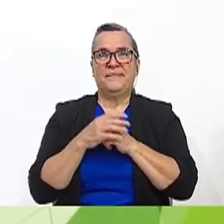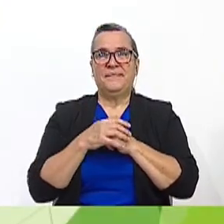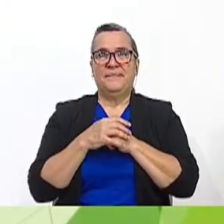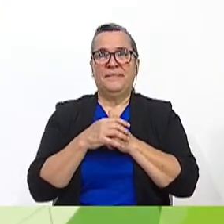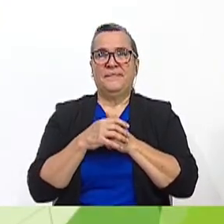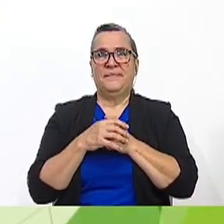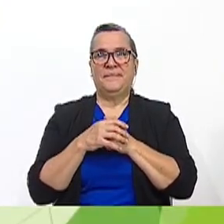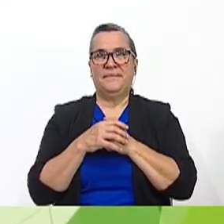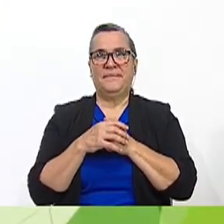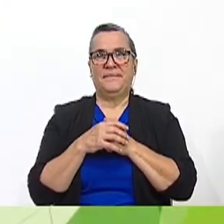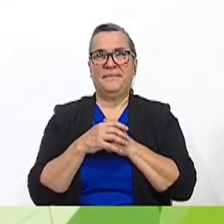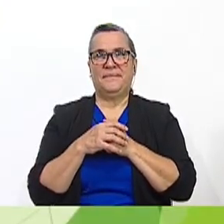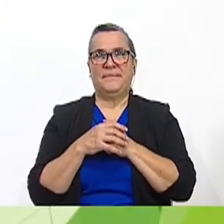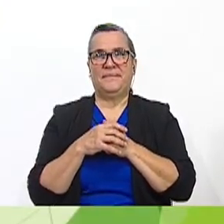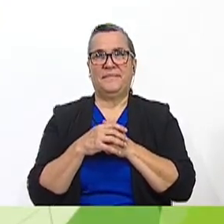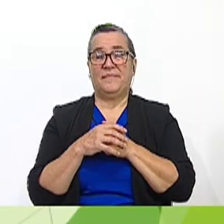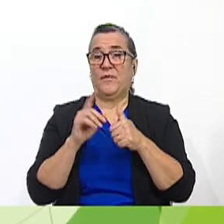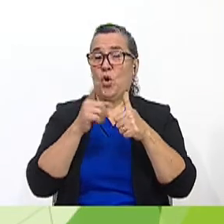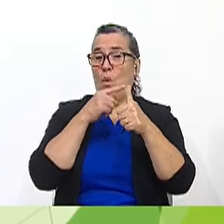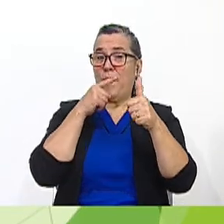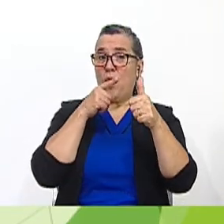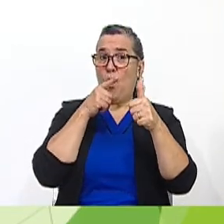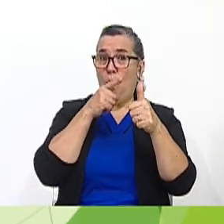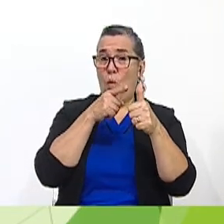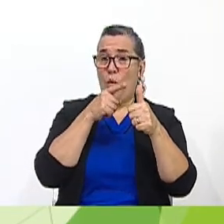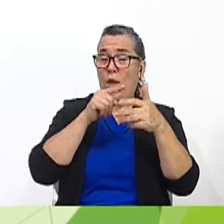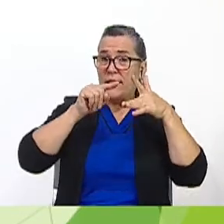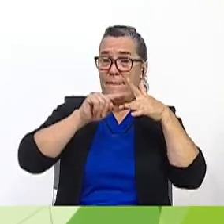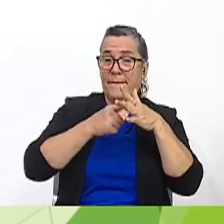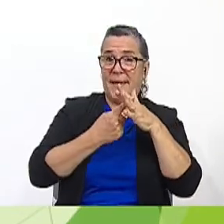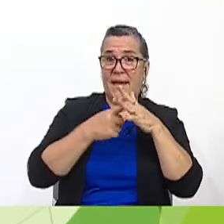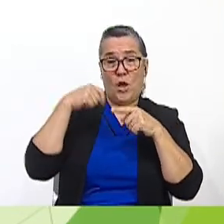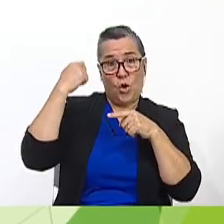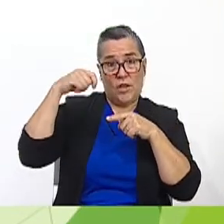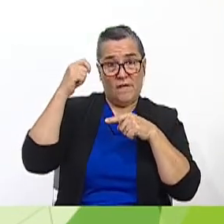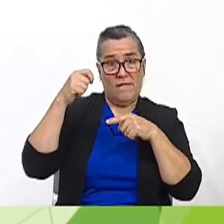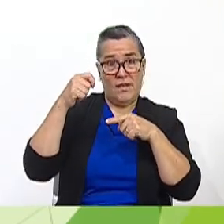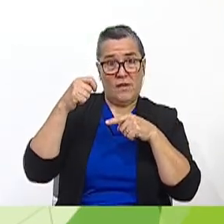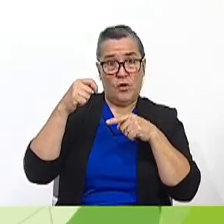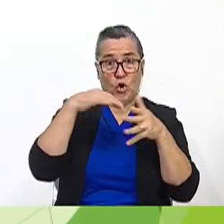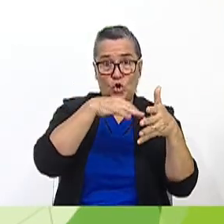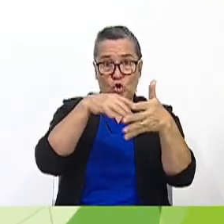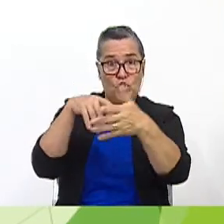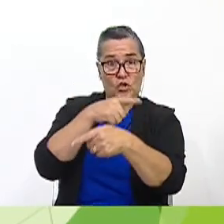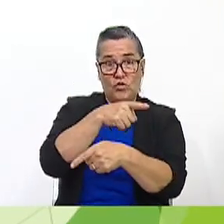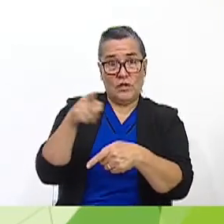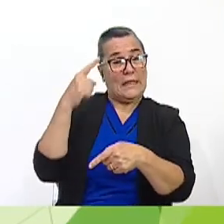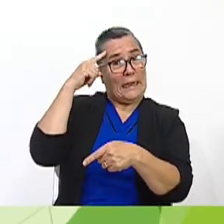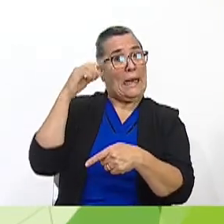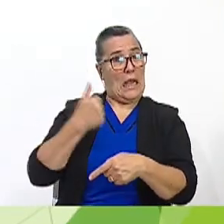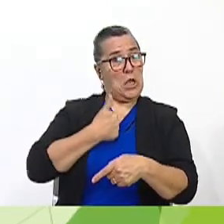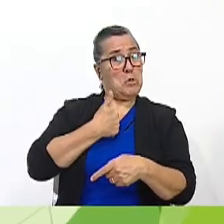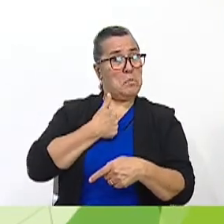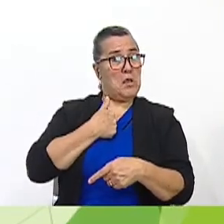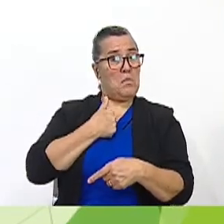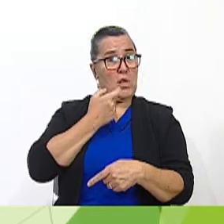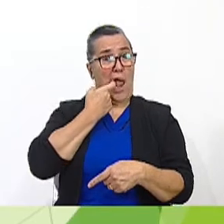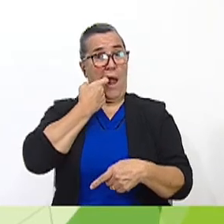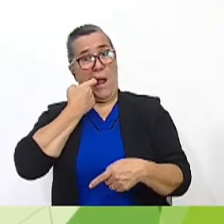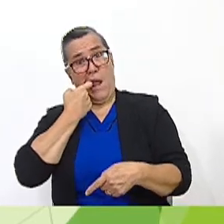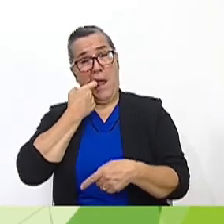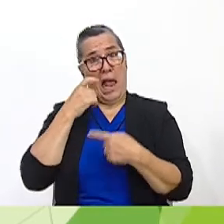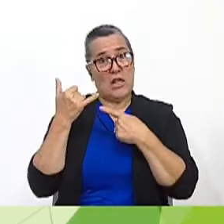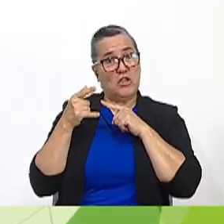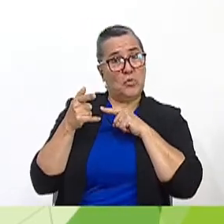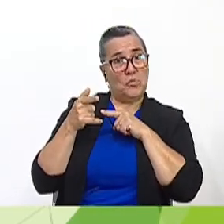Very good. Number one. At the beginning of the video, do the students believe they are addicted to their